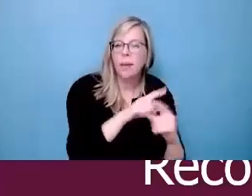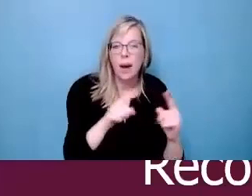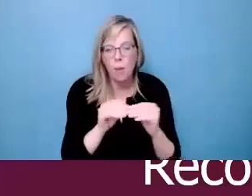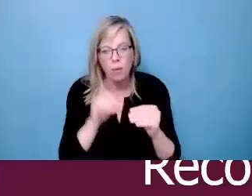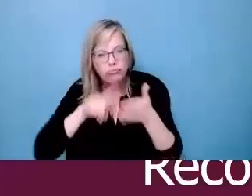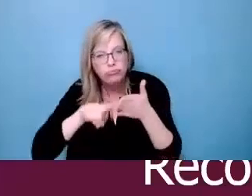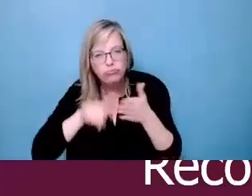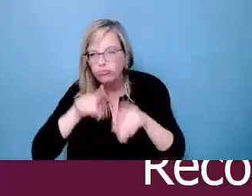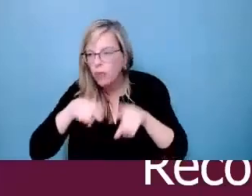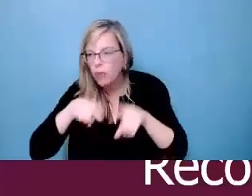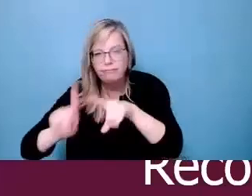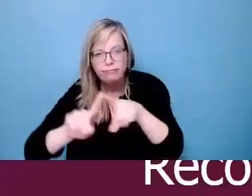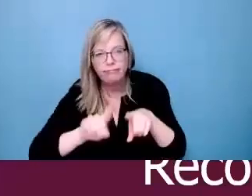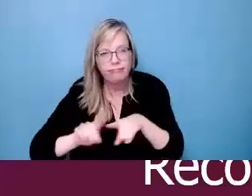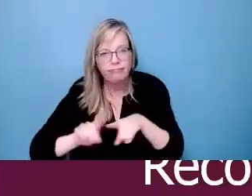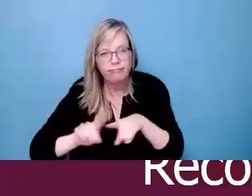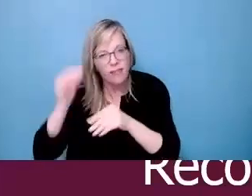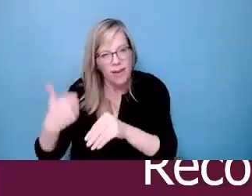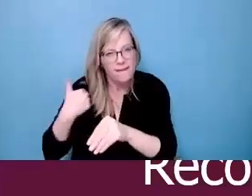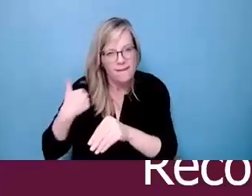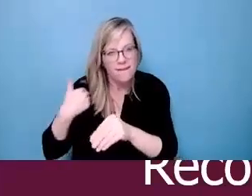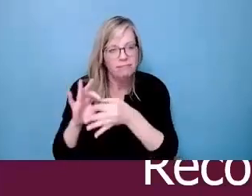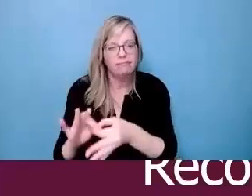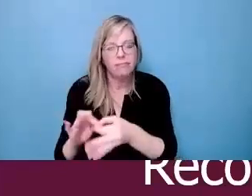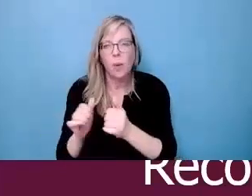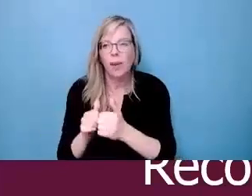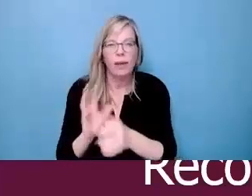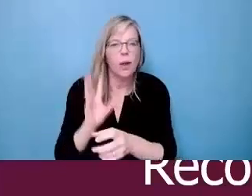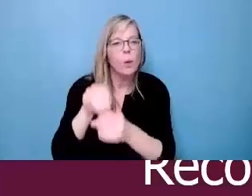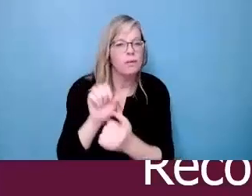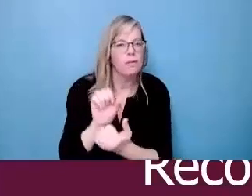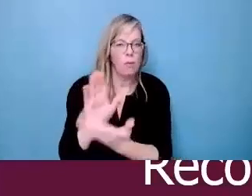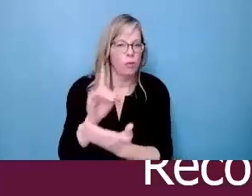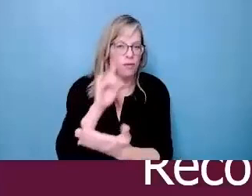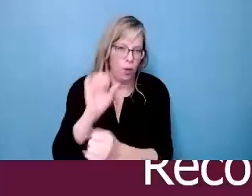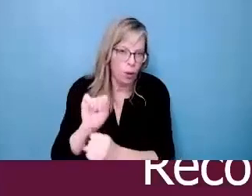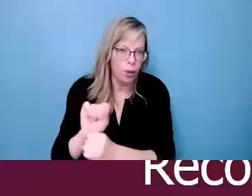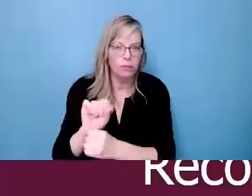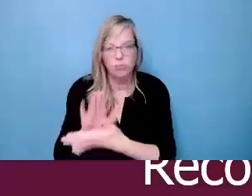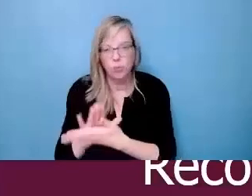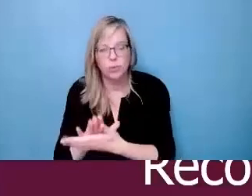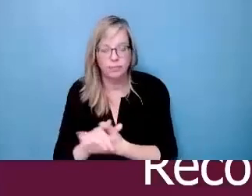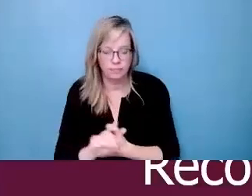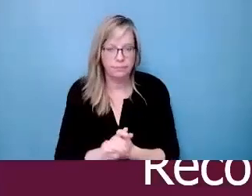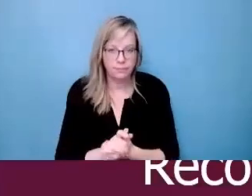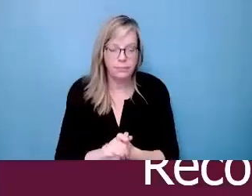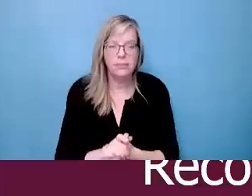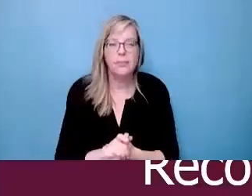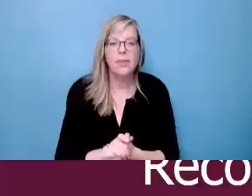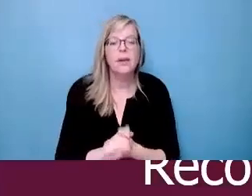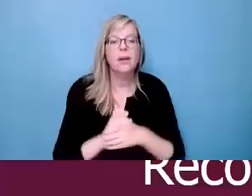into the great literature and literature really on on inclusive of inclusive approaches to work and schooling